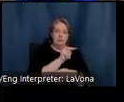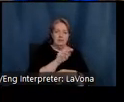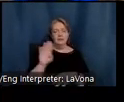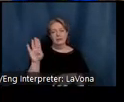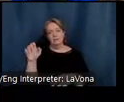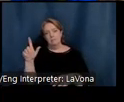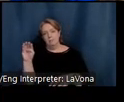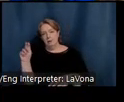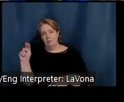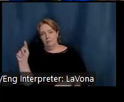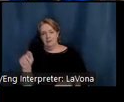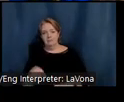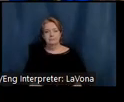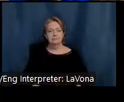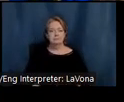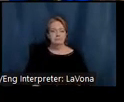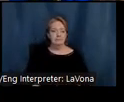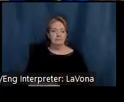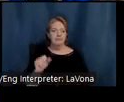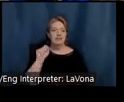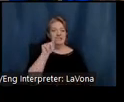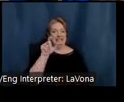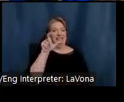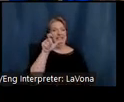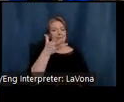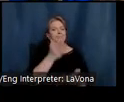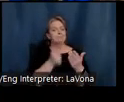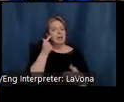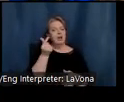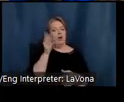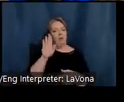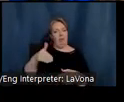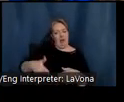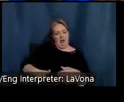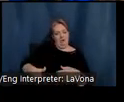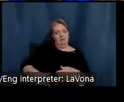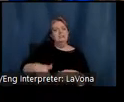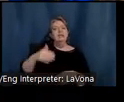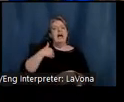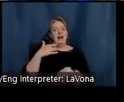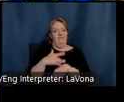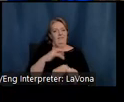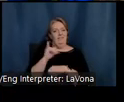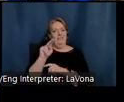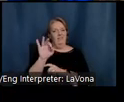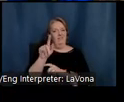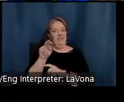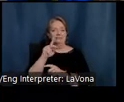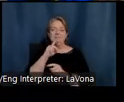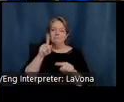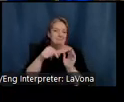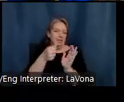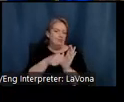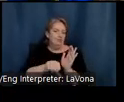Steal would die from a gallbladder infection that was considered inoperable during